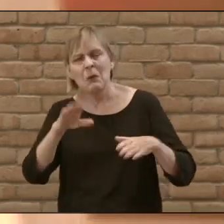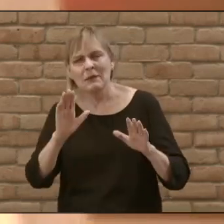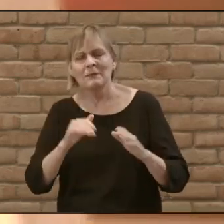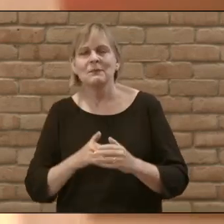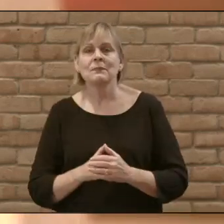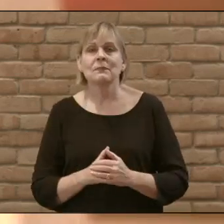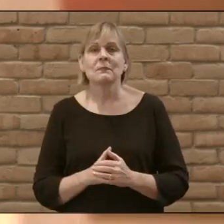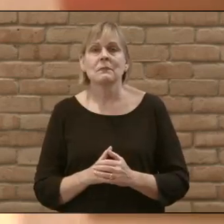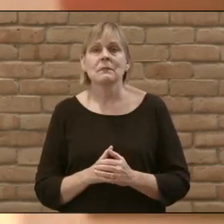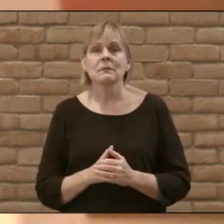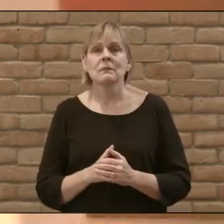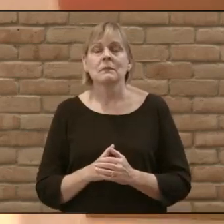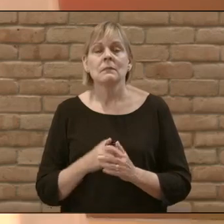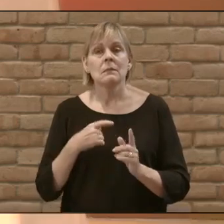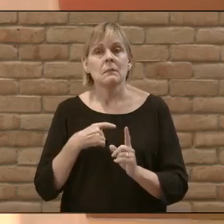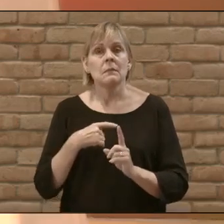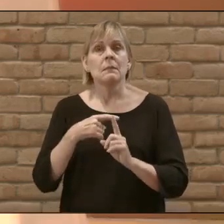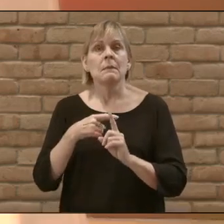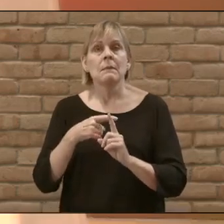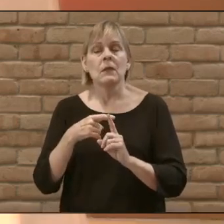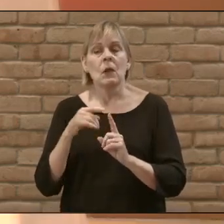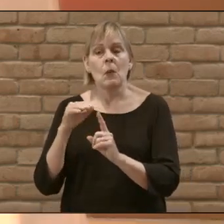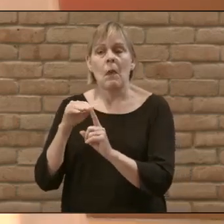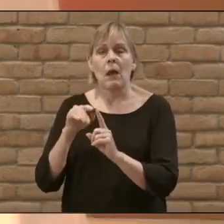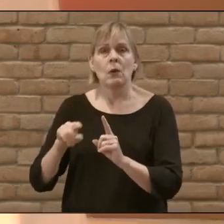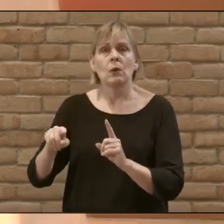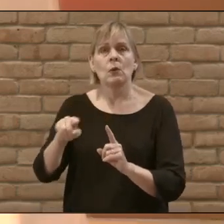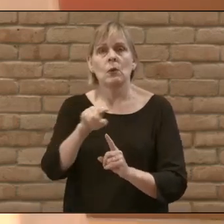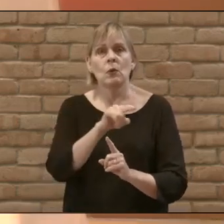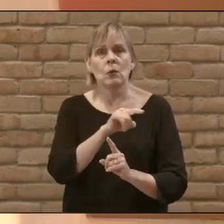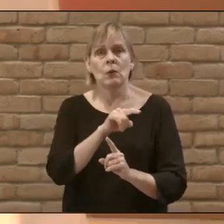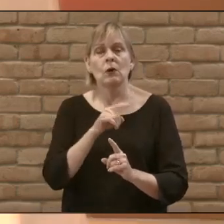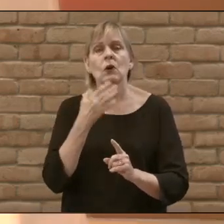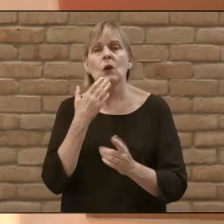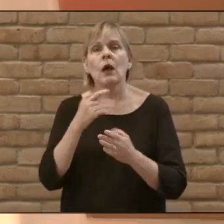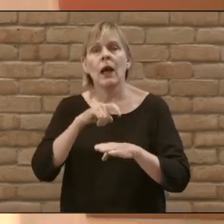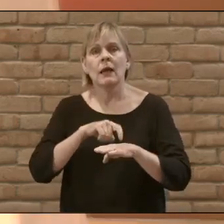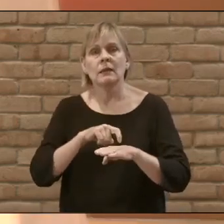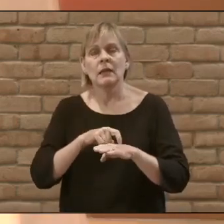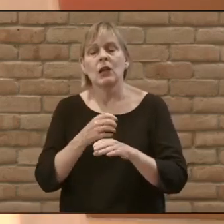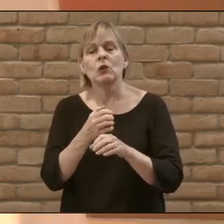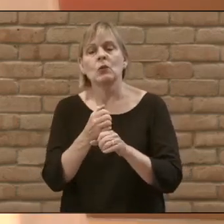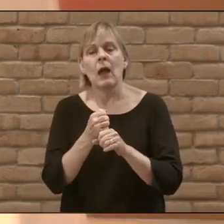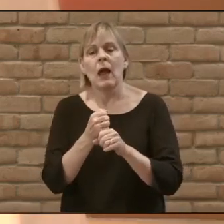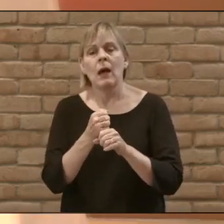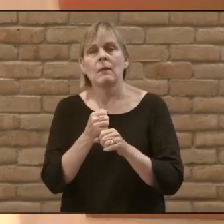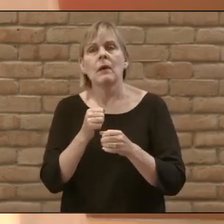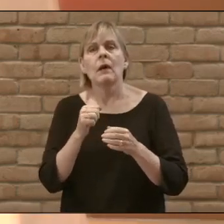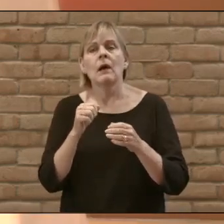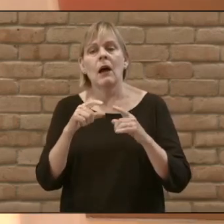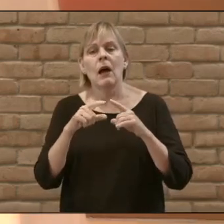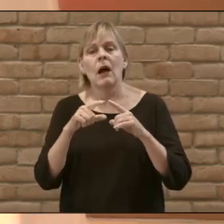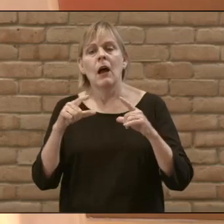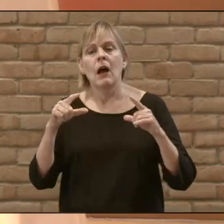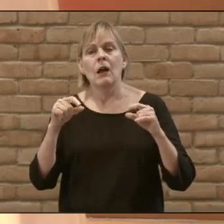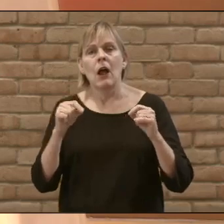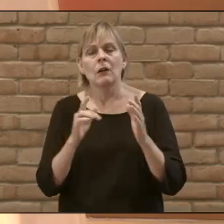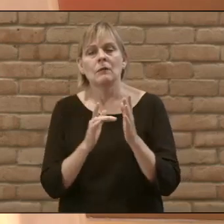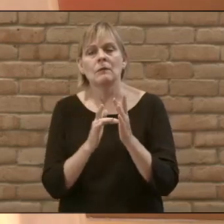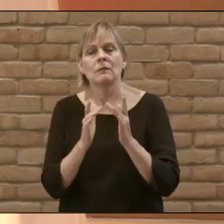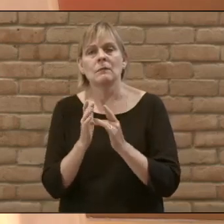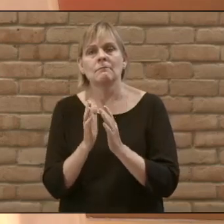this is also the time of service where we remind all of you that it's a good idea to grab our Scripture card. And you can do that virtually.